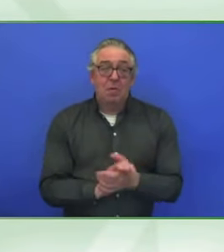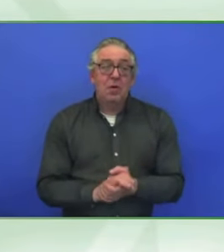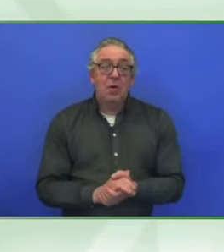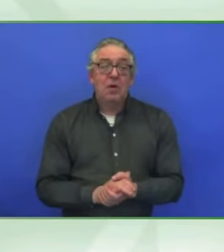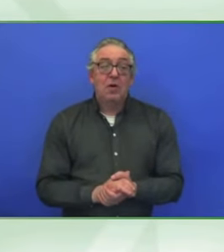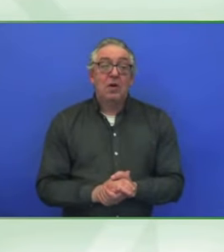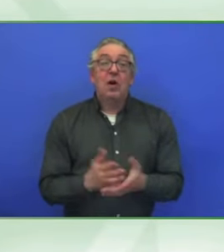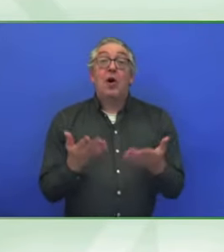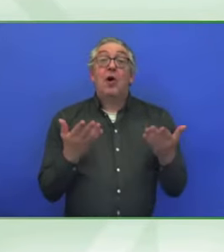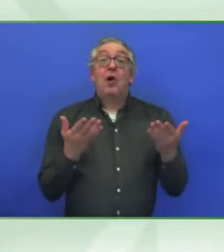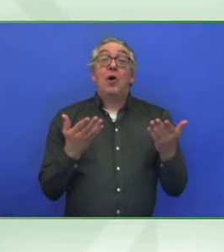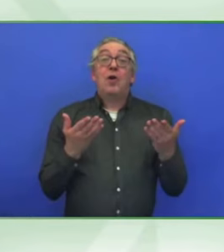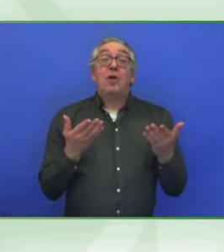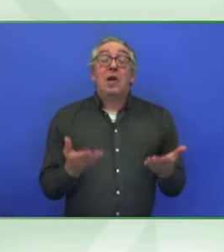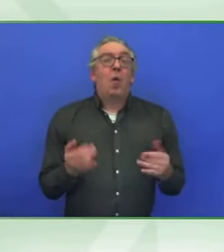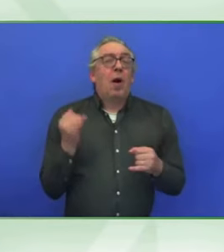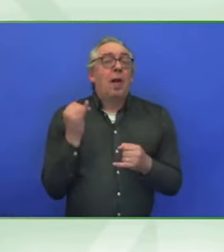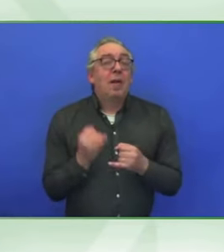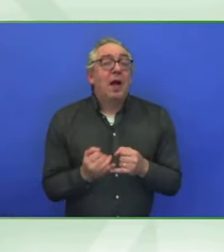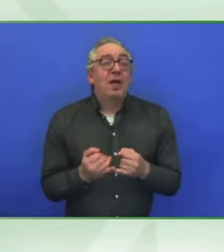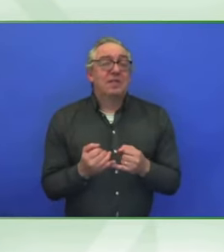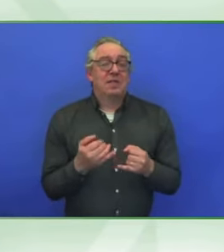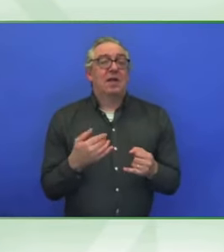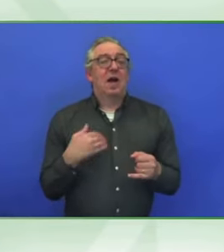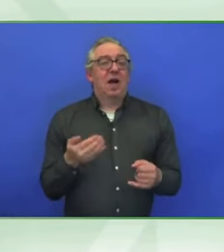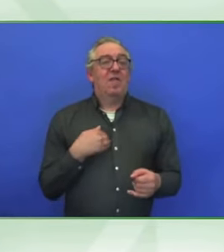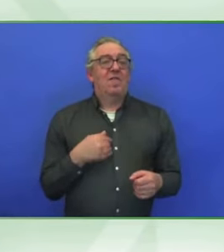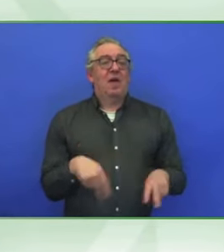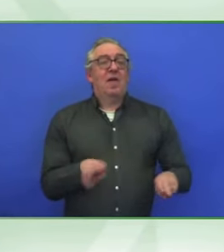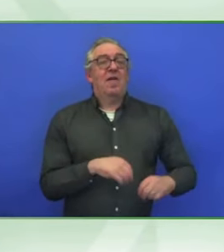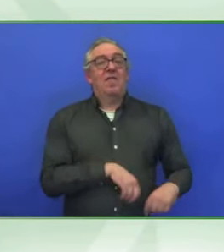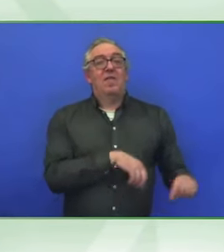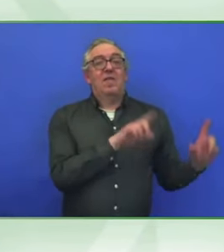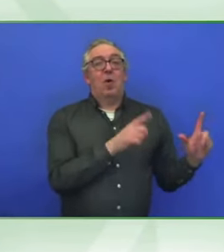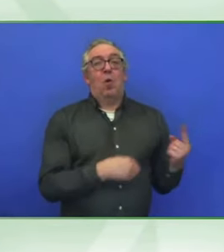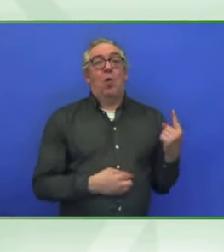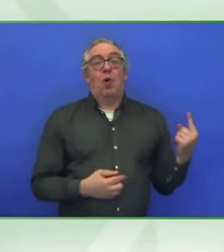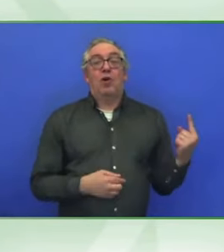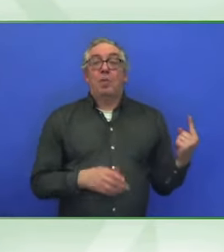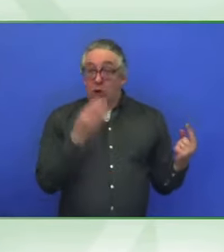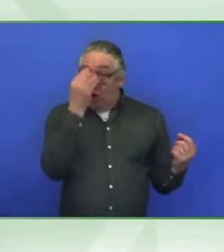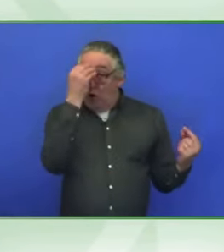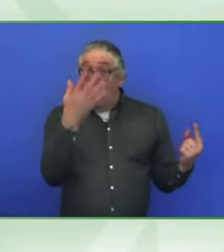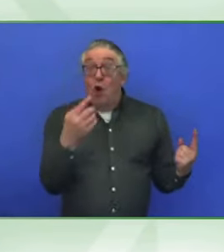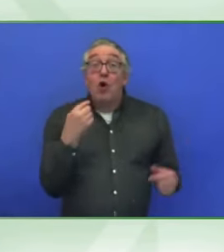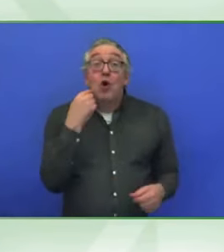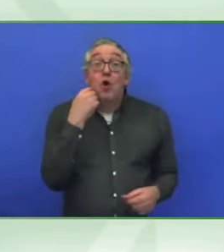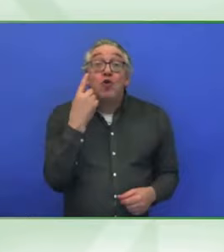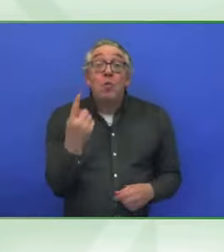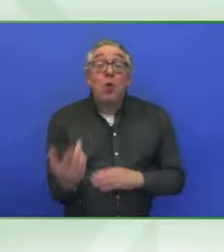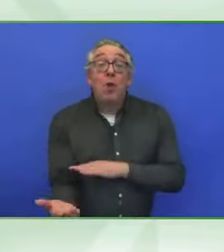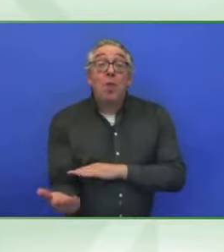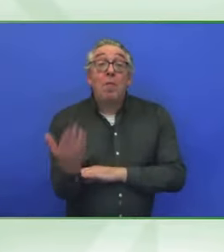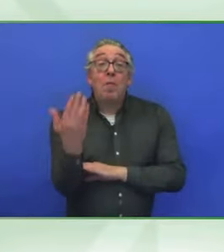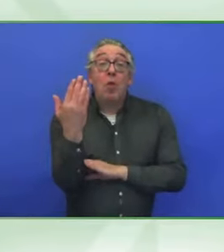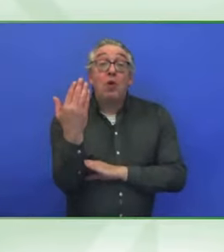video. But just before we do that, we begin tomorrow morning very sharp at 8.50. Now, those